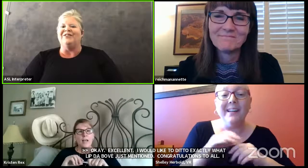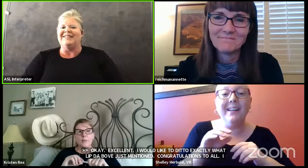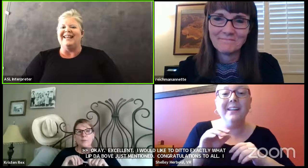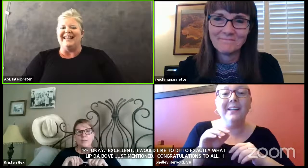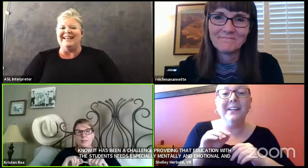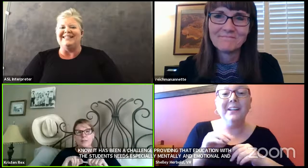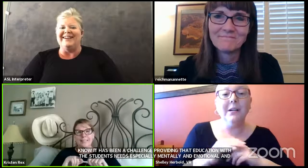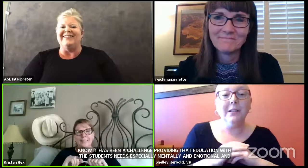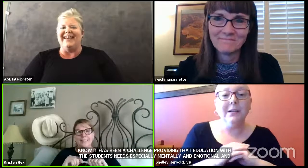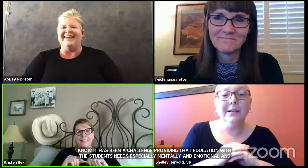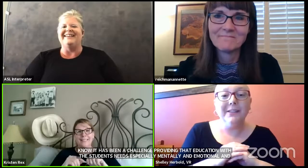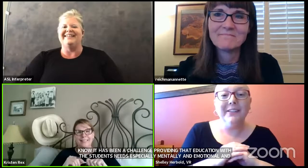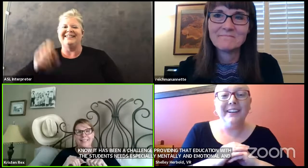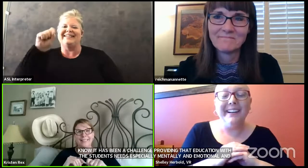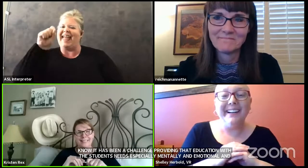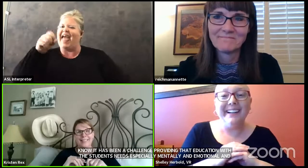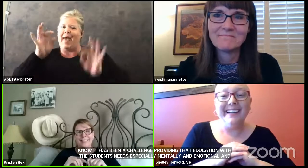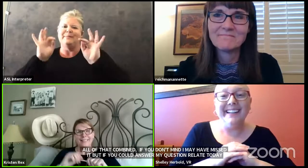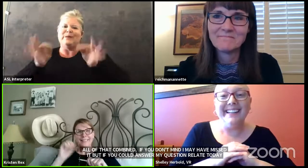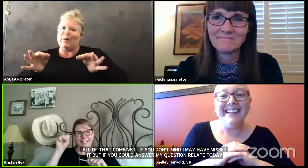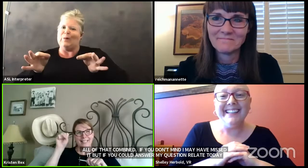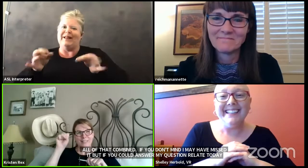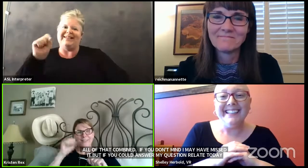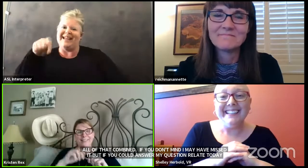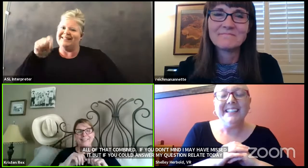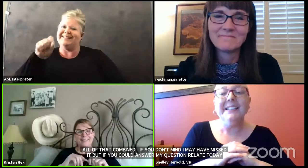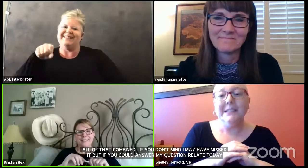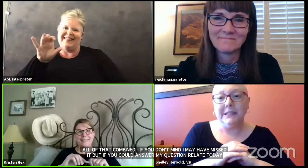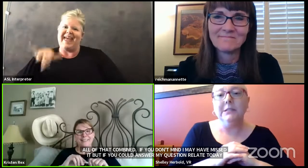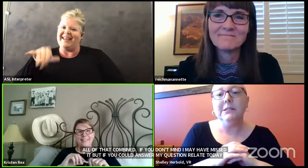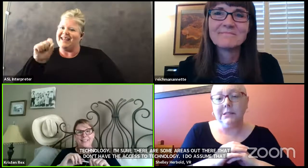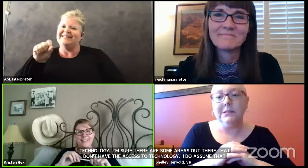Oh, you're saying yes. Okay. Yes.